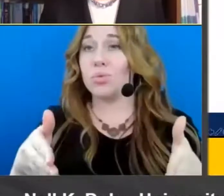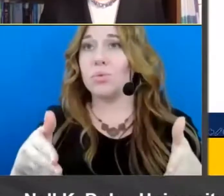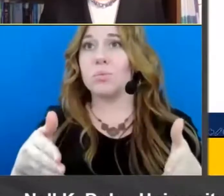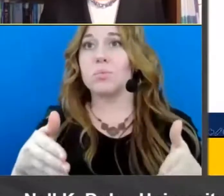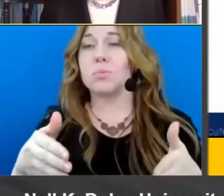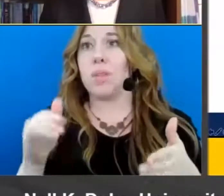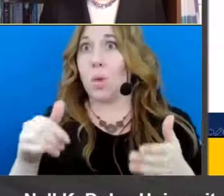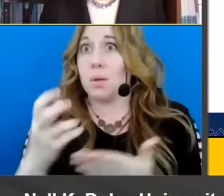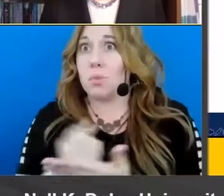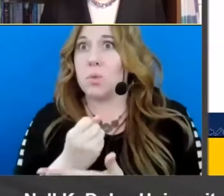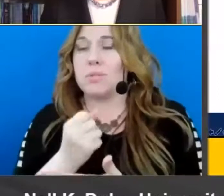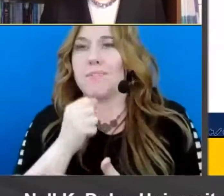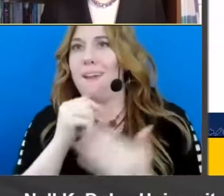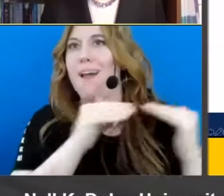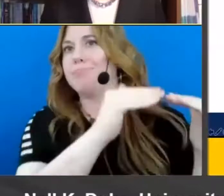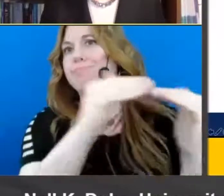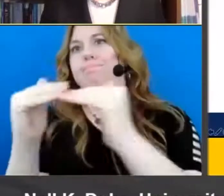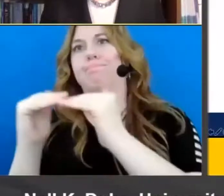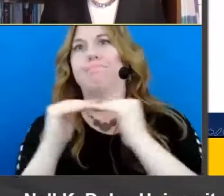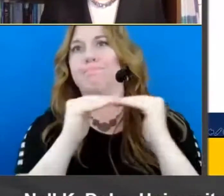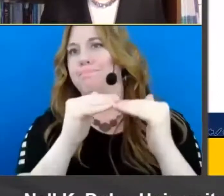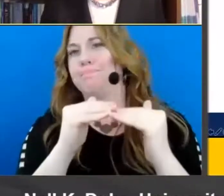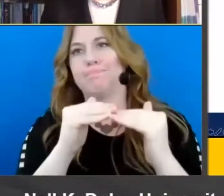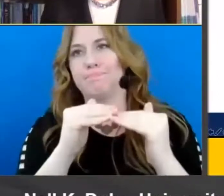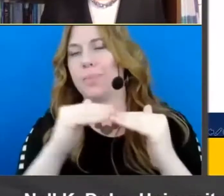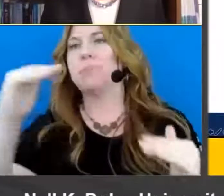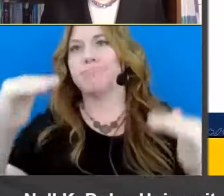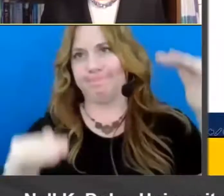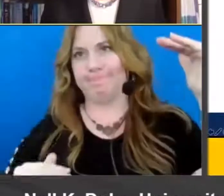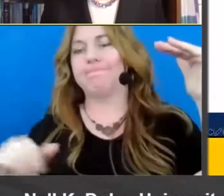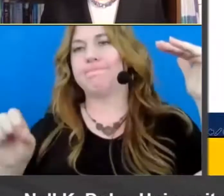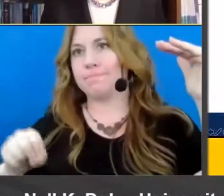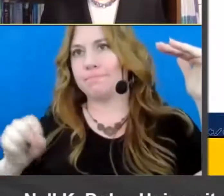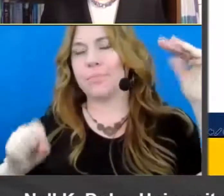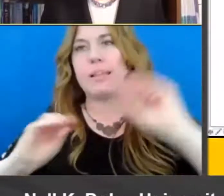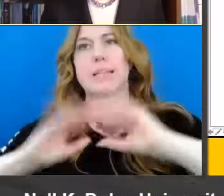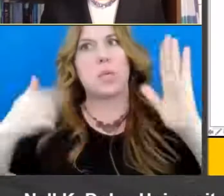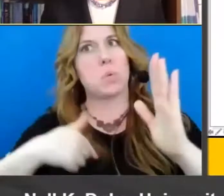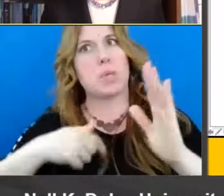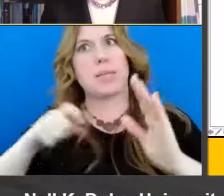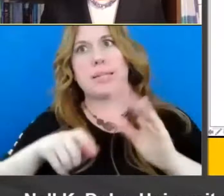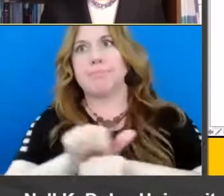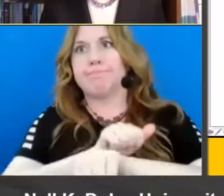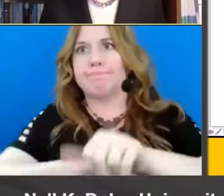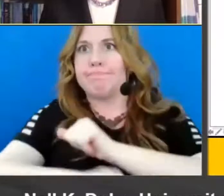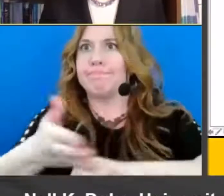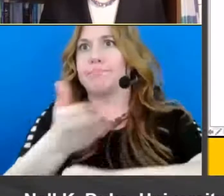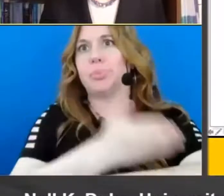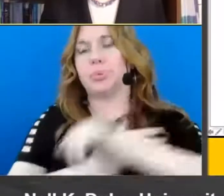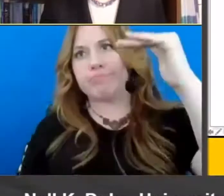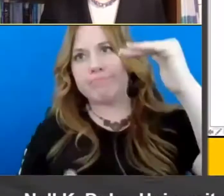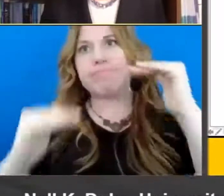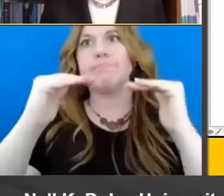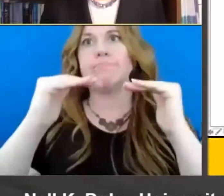actually evenly distributed across the population and that's clearly an area where we have work to do so here